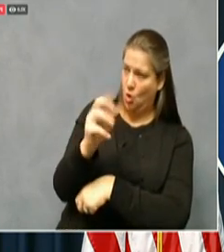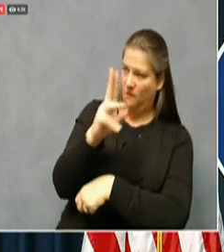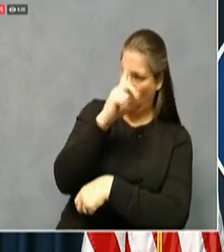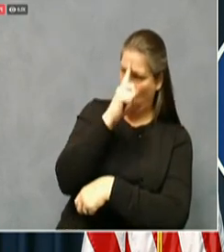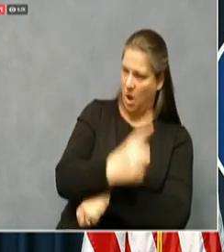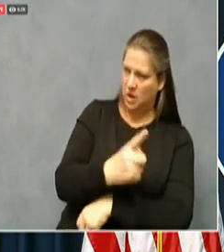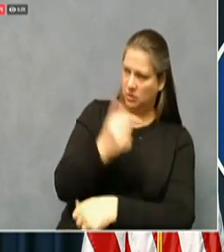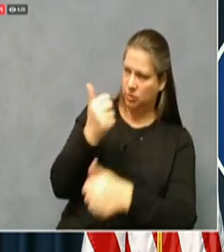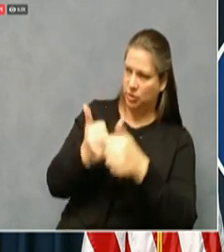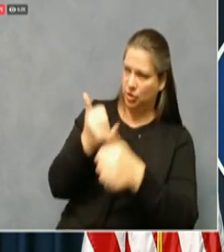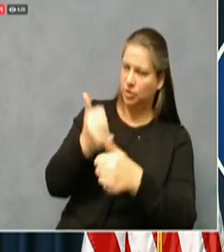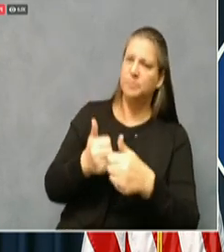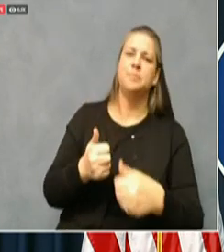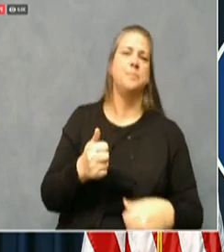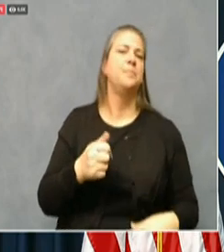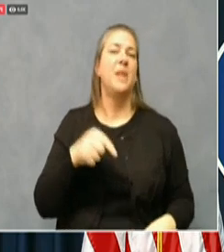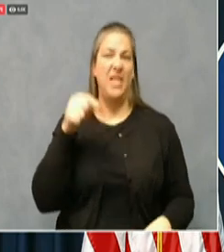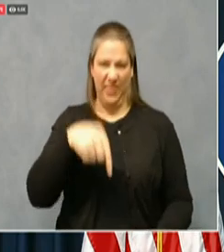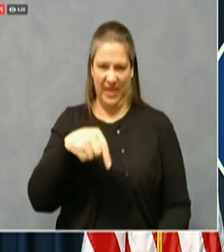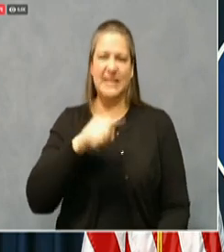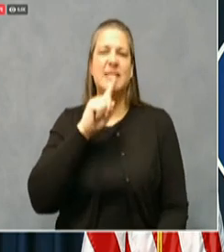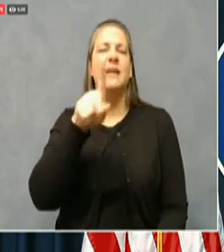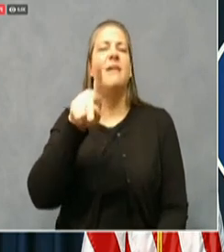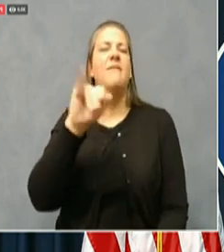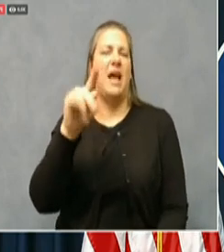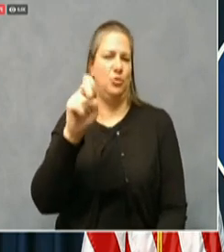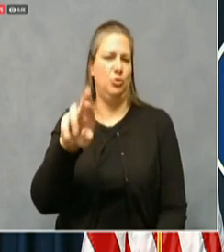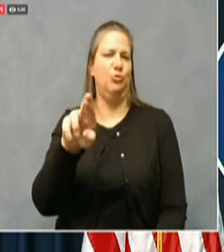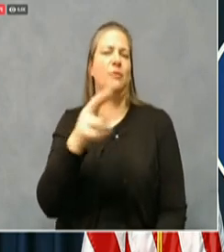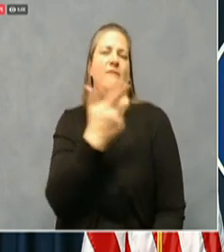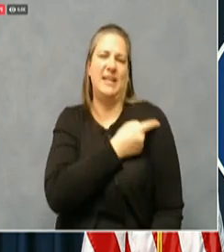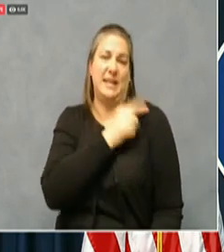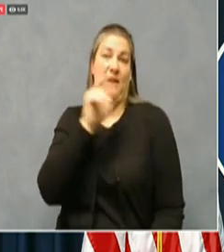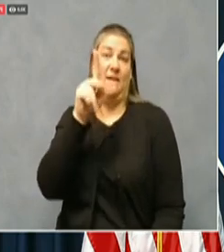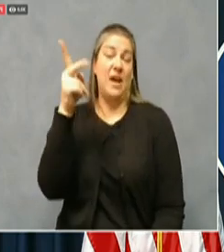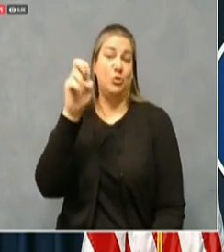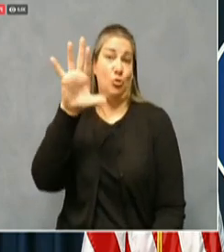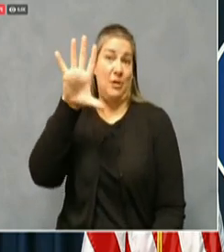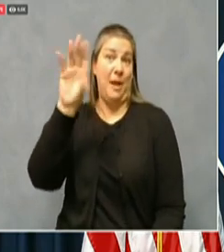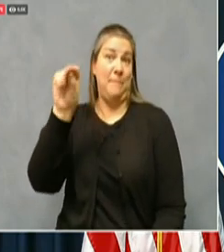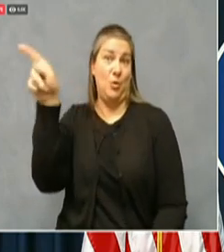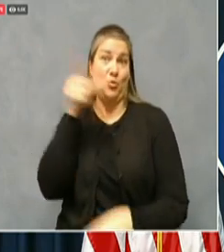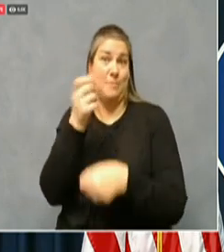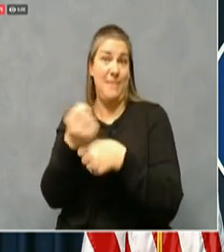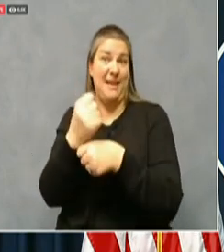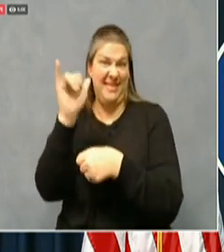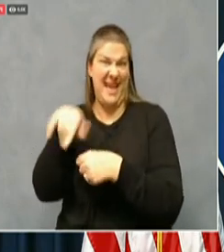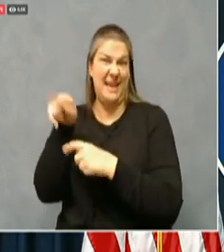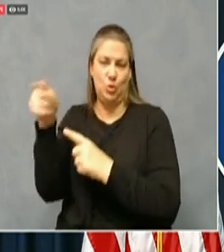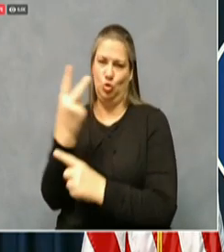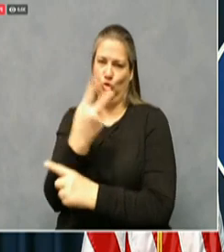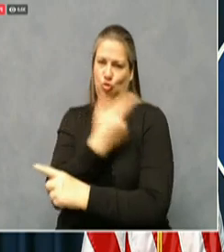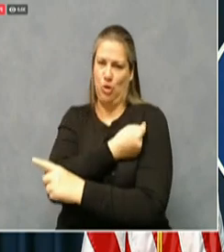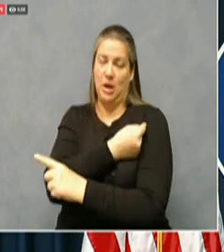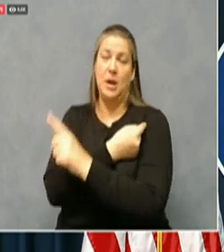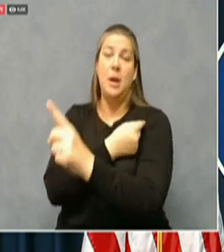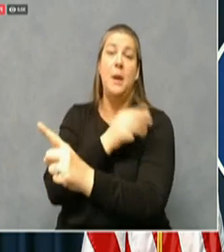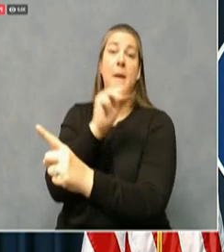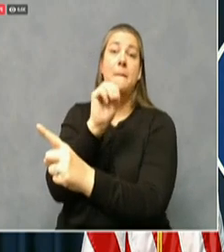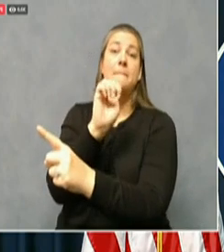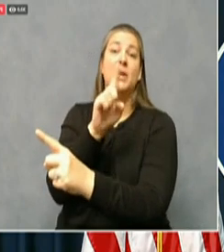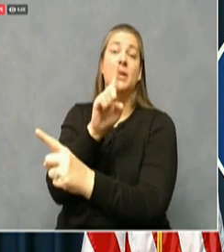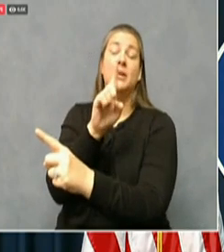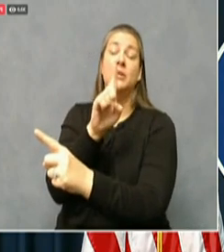So this is the Pfizer vaccine and you're right. It is two shots. Moderna vaccine is also two shots, the initial and the booster.